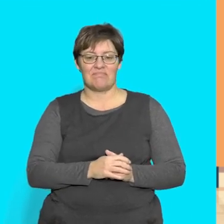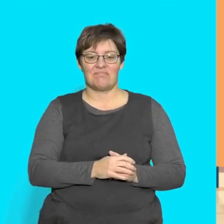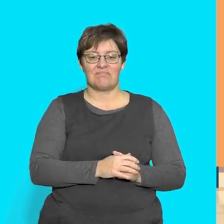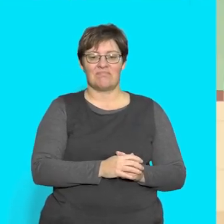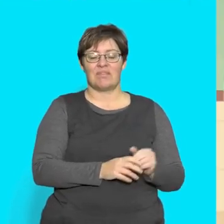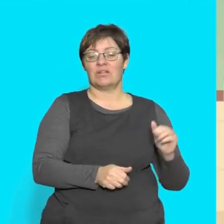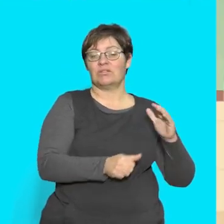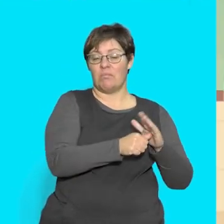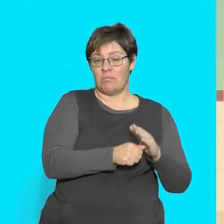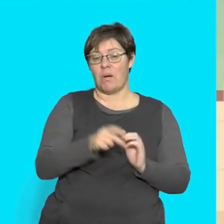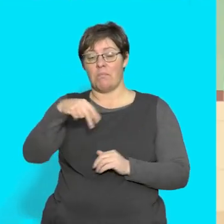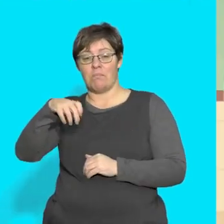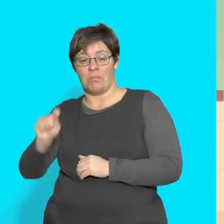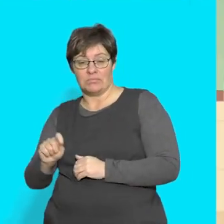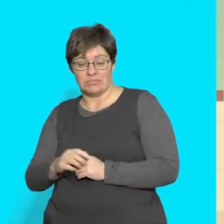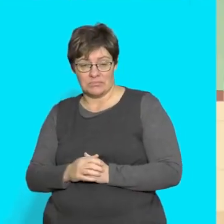Pop